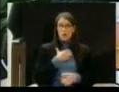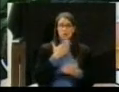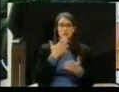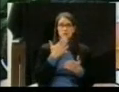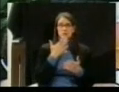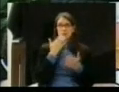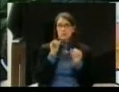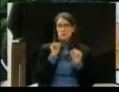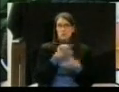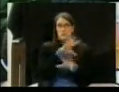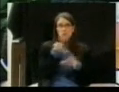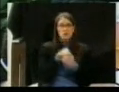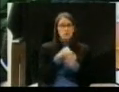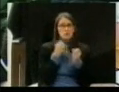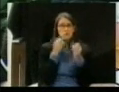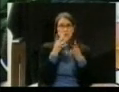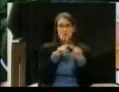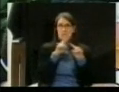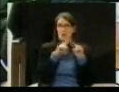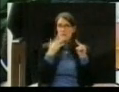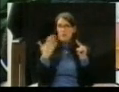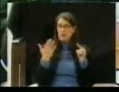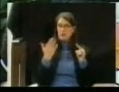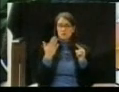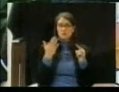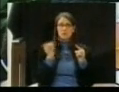motions to dismiss, motions for summer judgment.